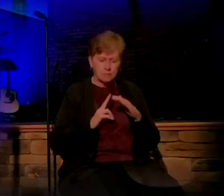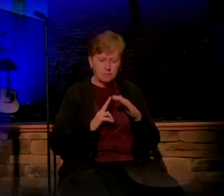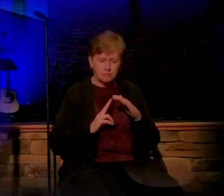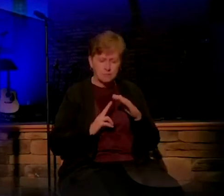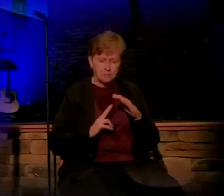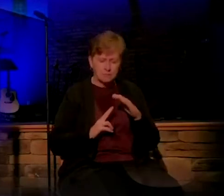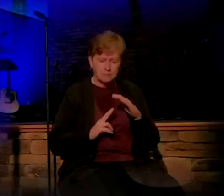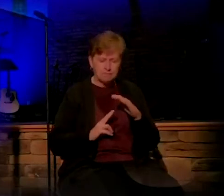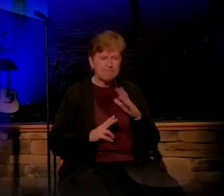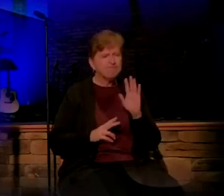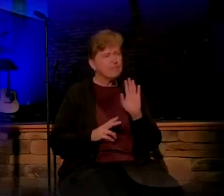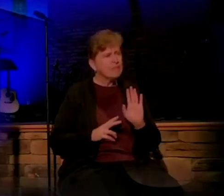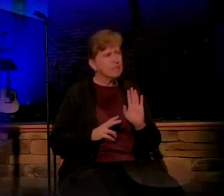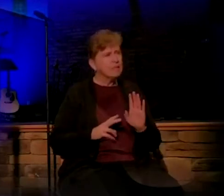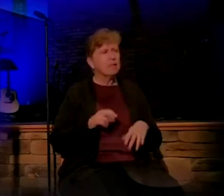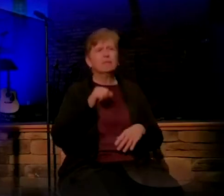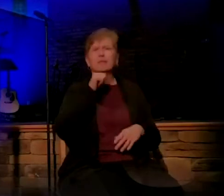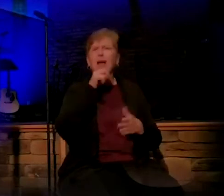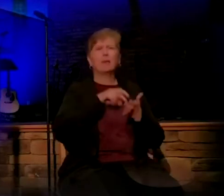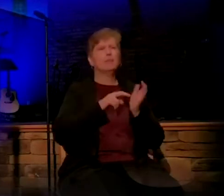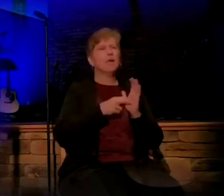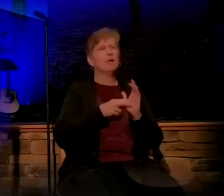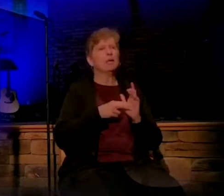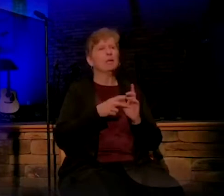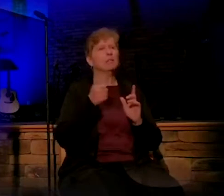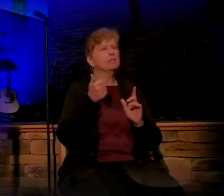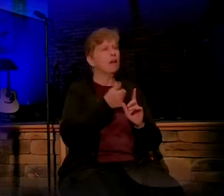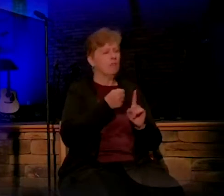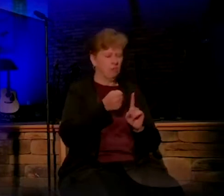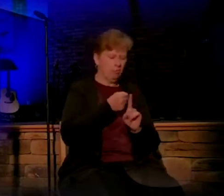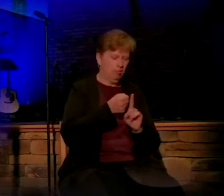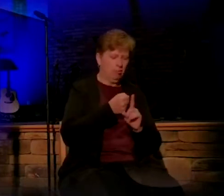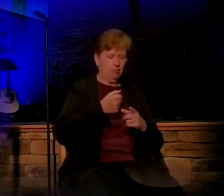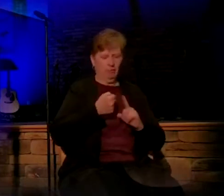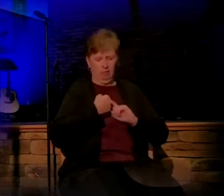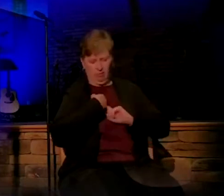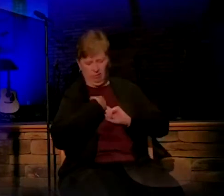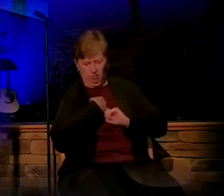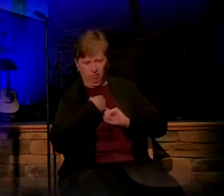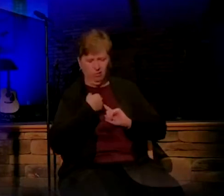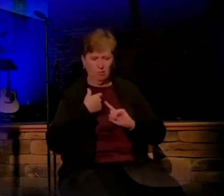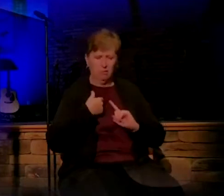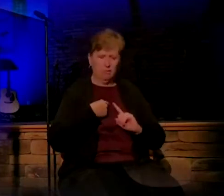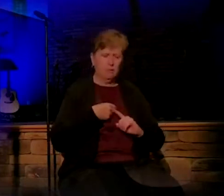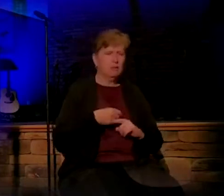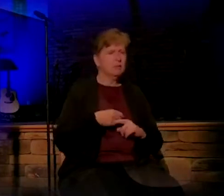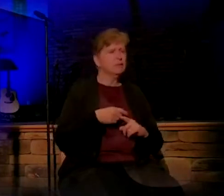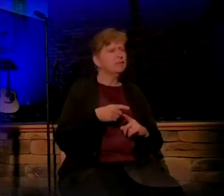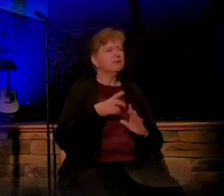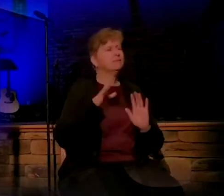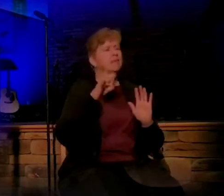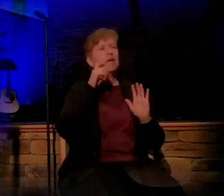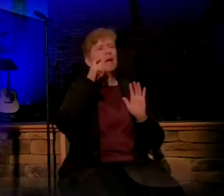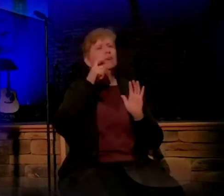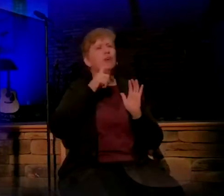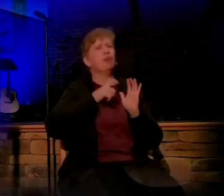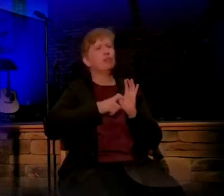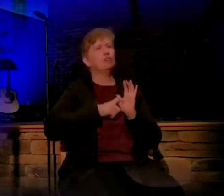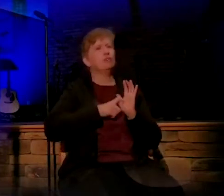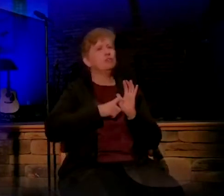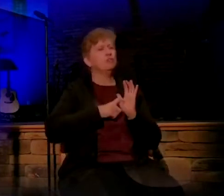And that doesn't mean that you beat yourself up. No, it's the simple acknowledgement that